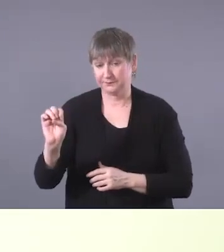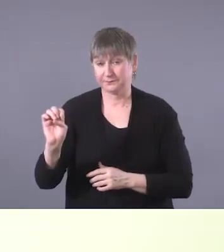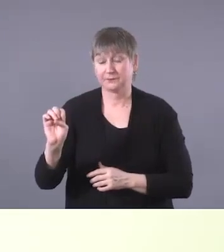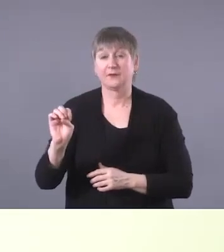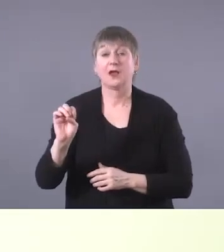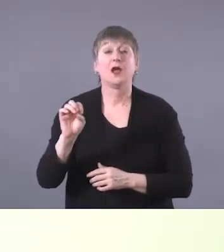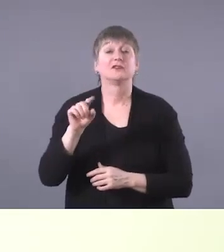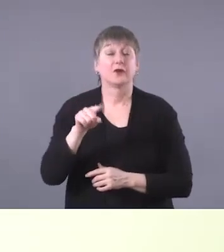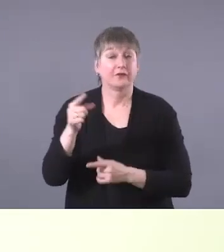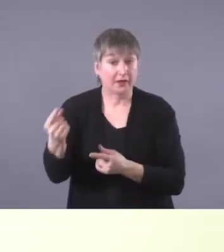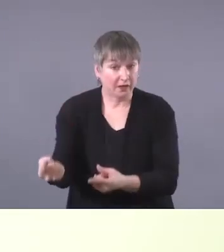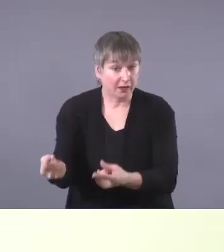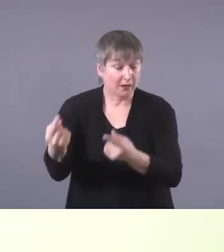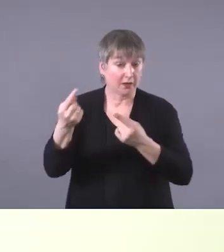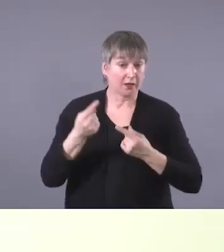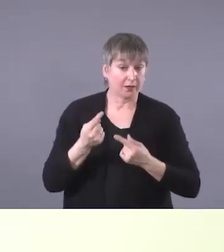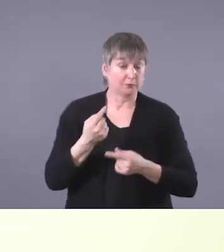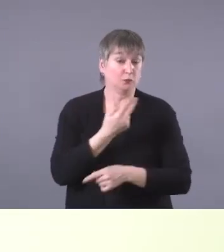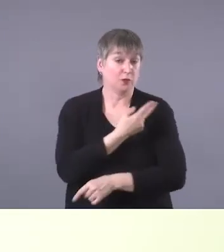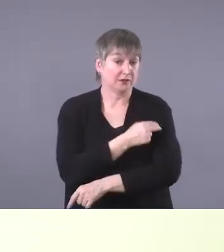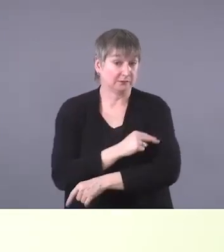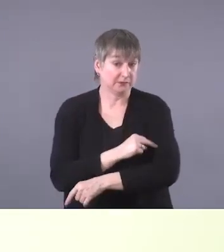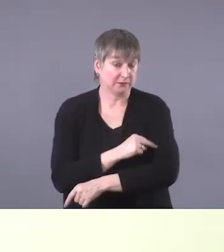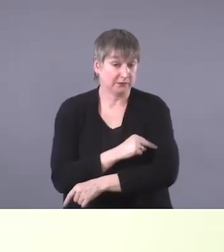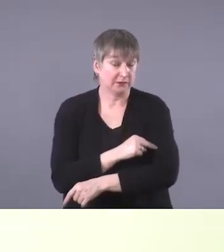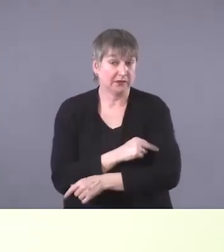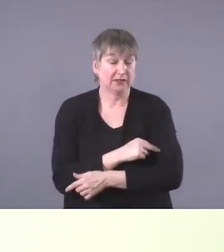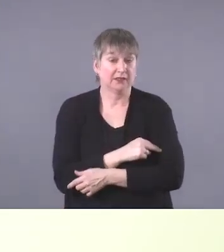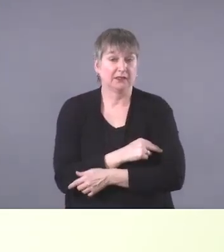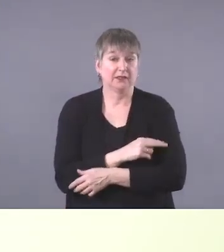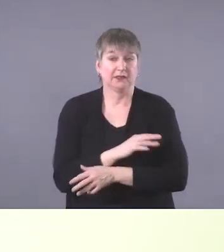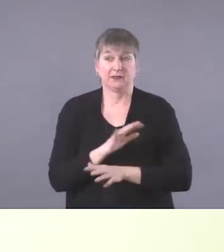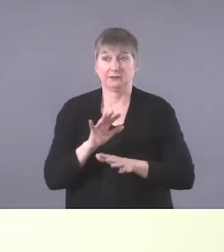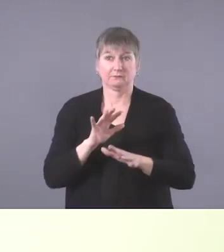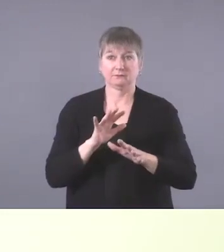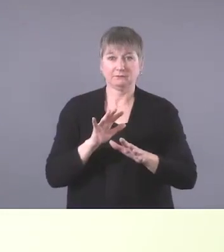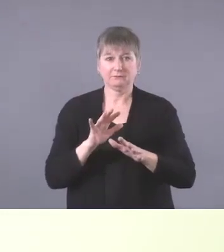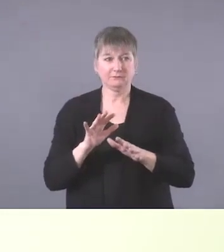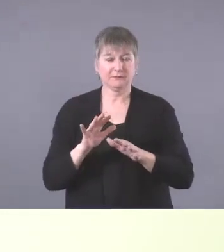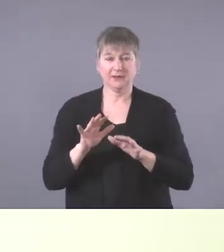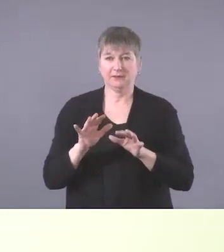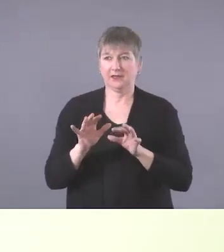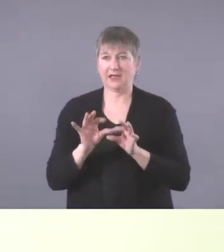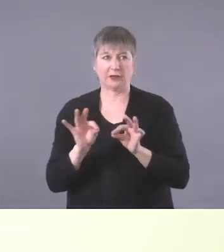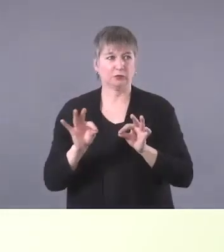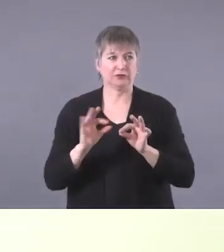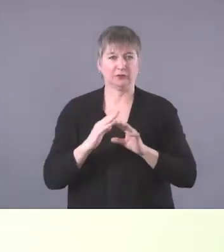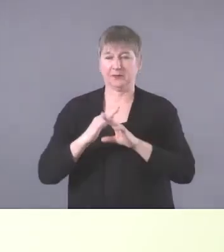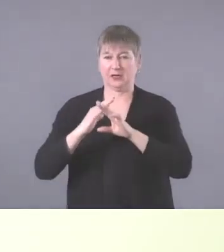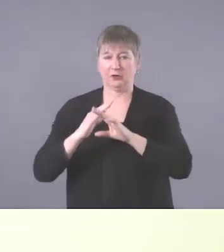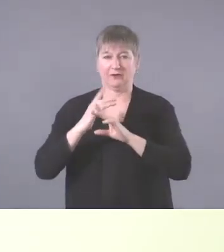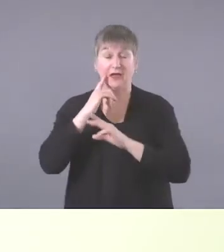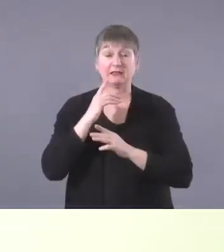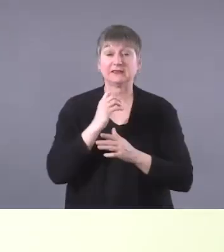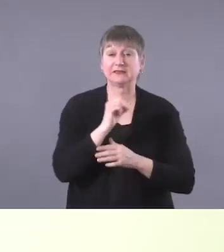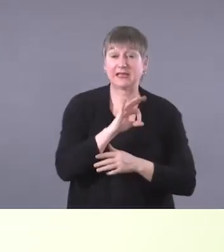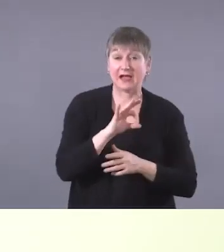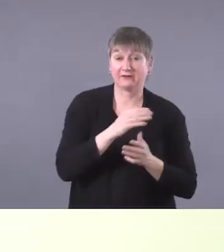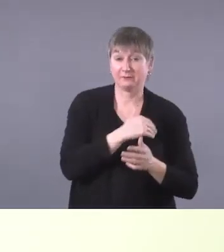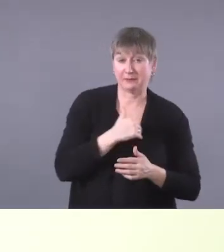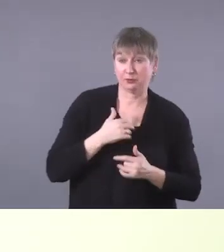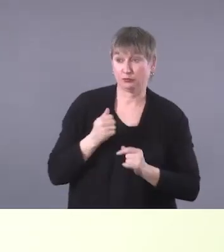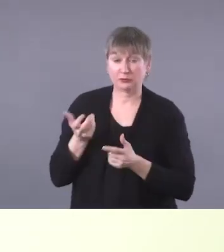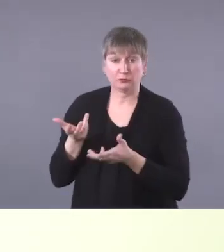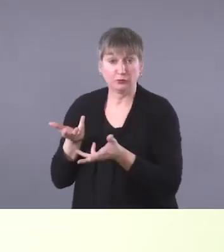hospital, um, it's, uh, it can be a bit of a language barrier for some of the staff members to try to communicate,